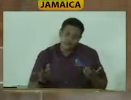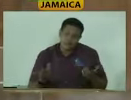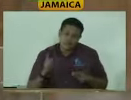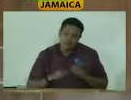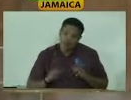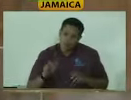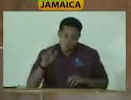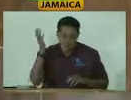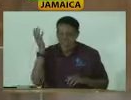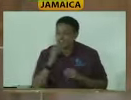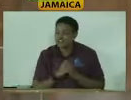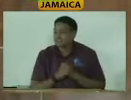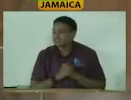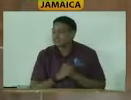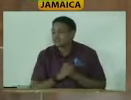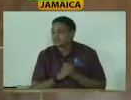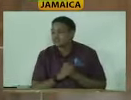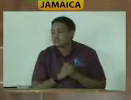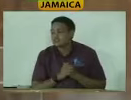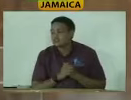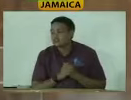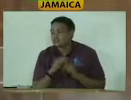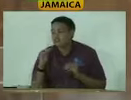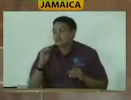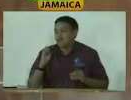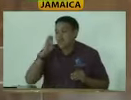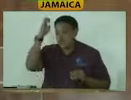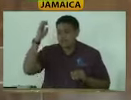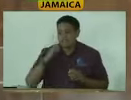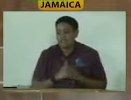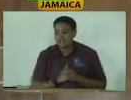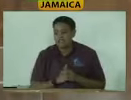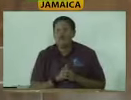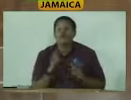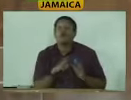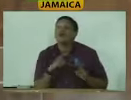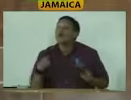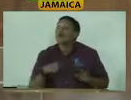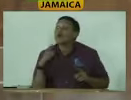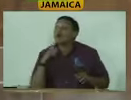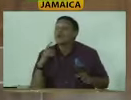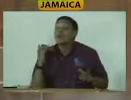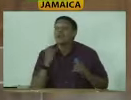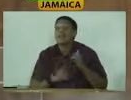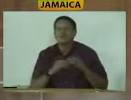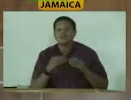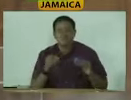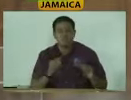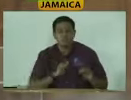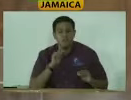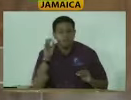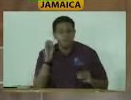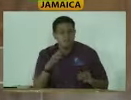upstairs. There's no elevator. And when we were last in office, I initiated